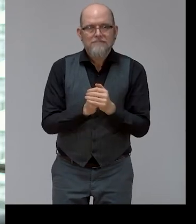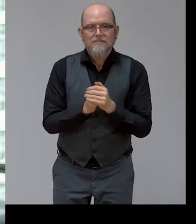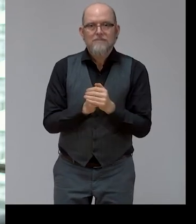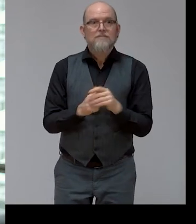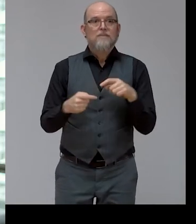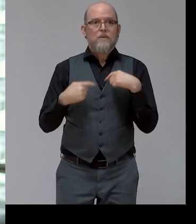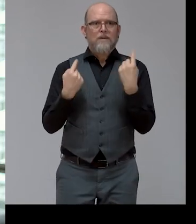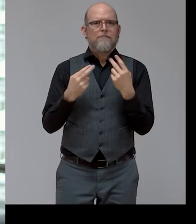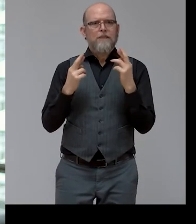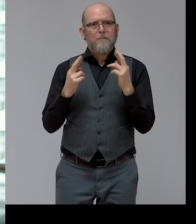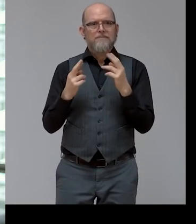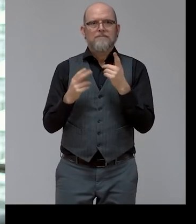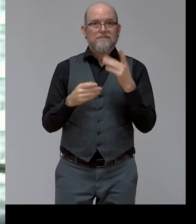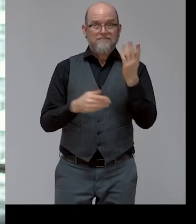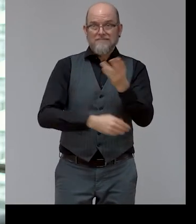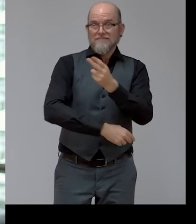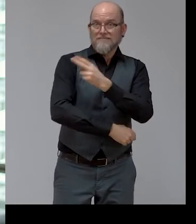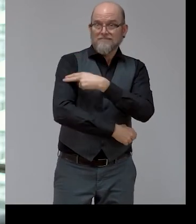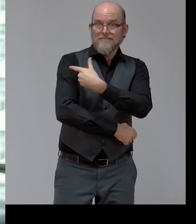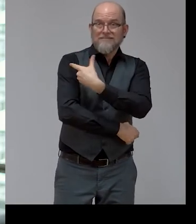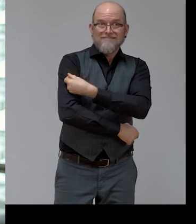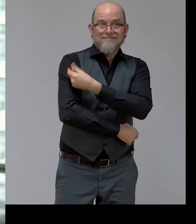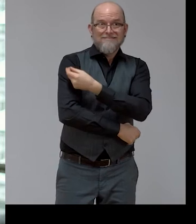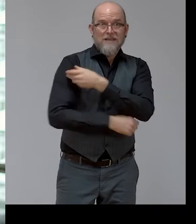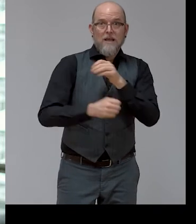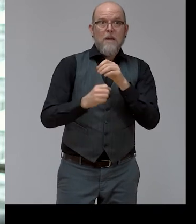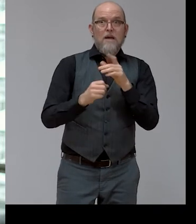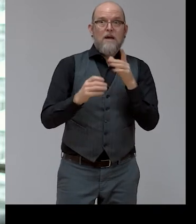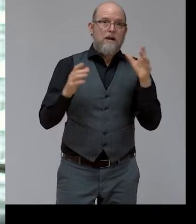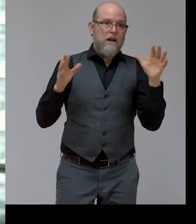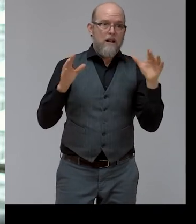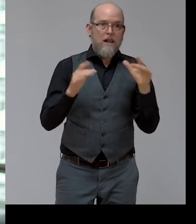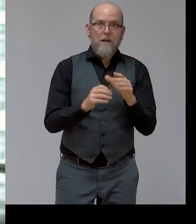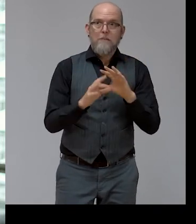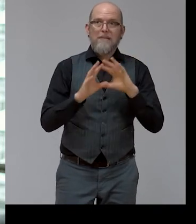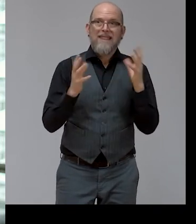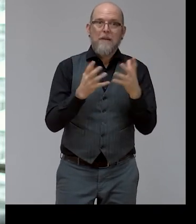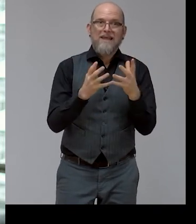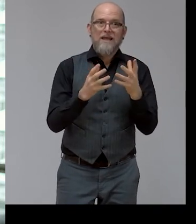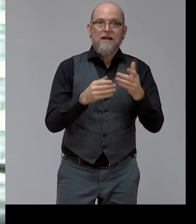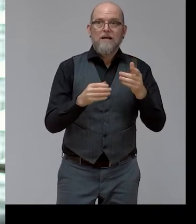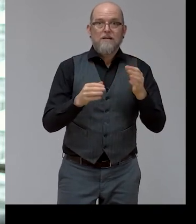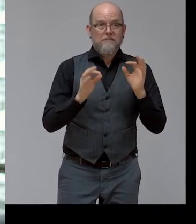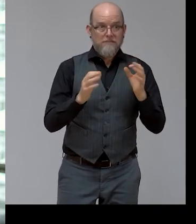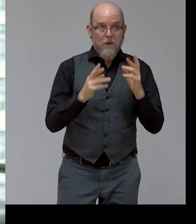pandemic under control as soon as possible, so that we can work on a just recovery.